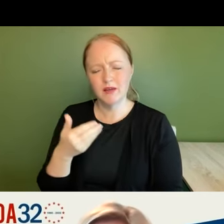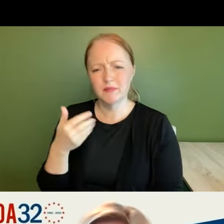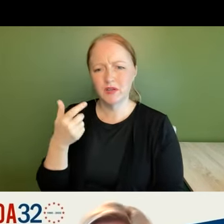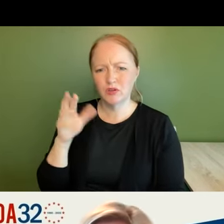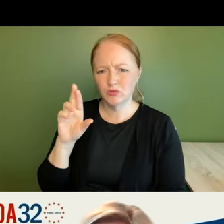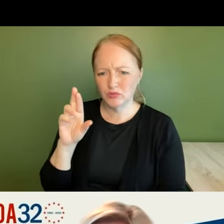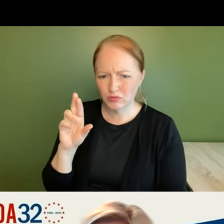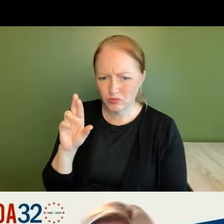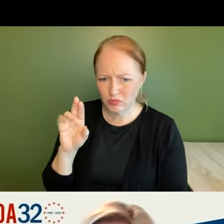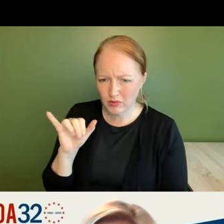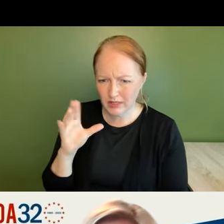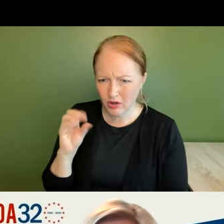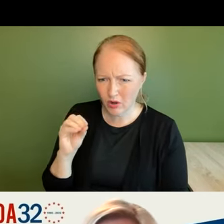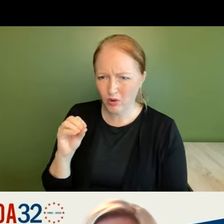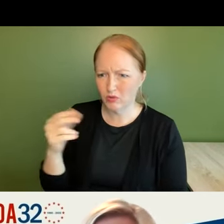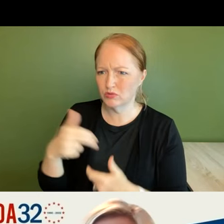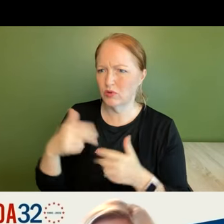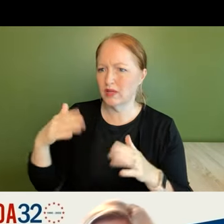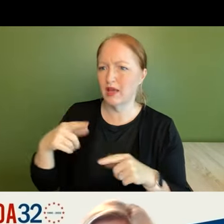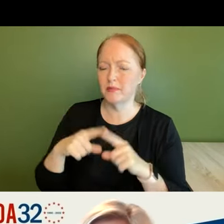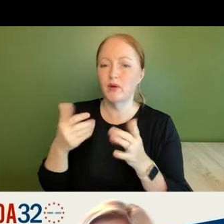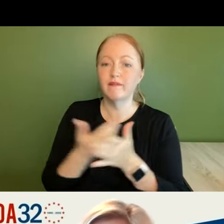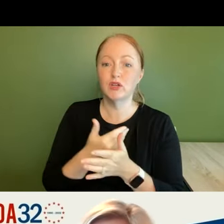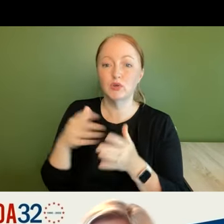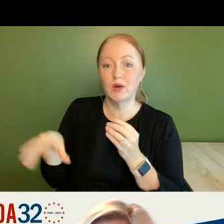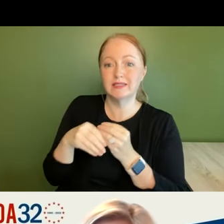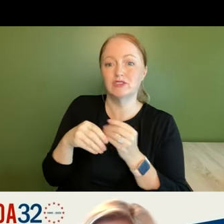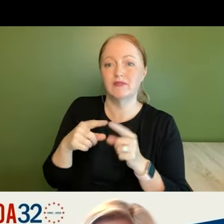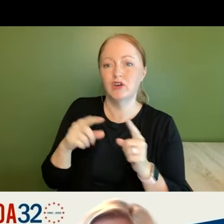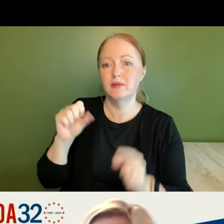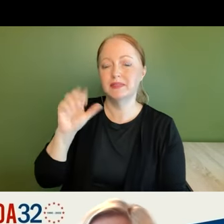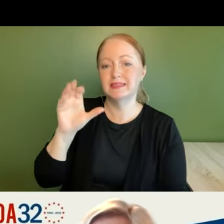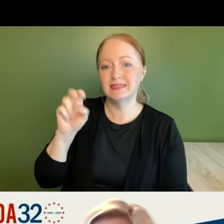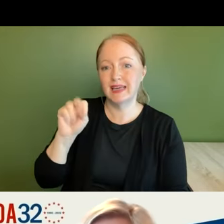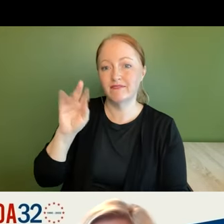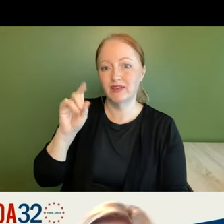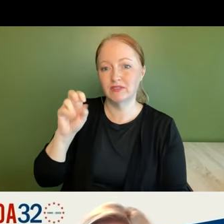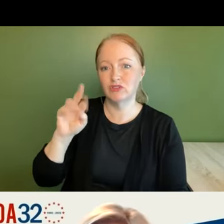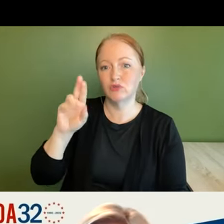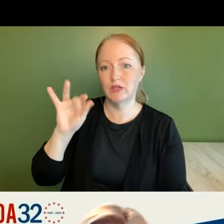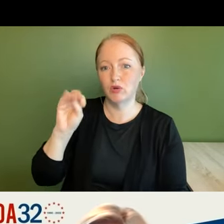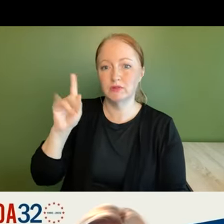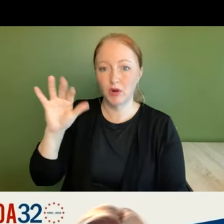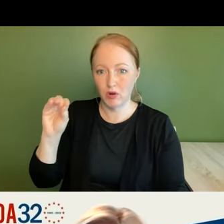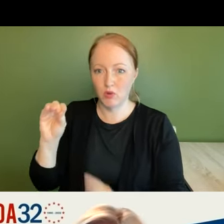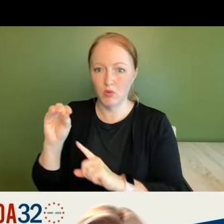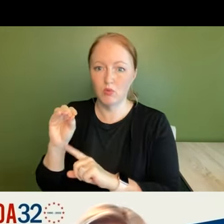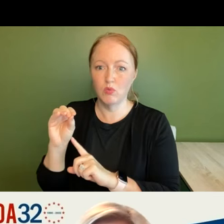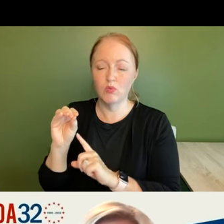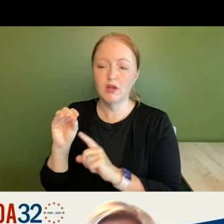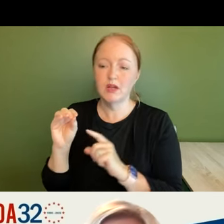has been able to join us yet but we do have a new addition from the scan foundation rigo saboreo um